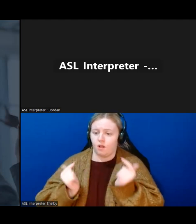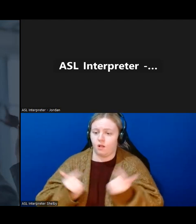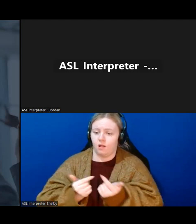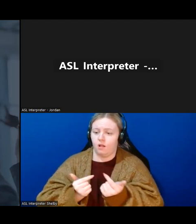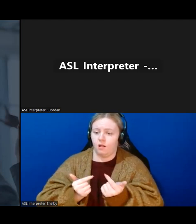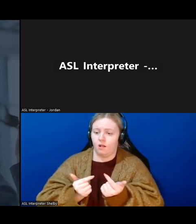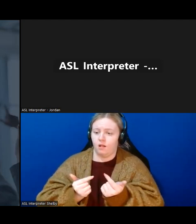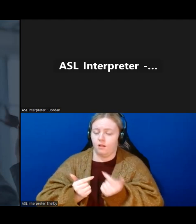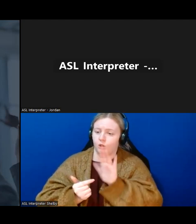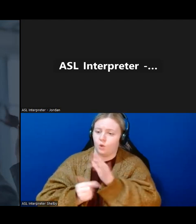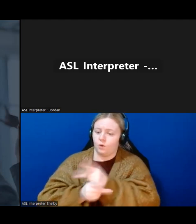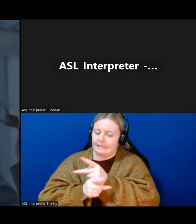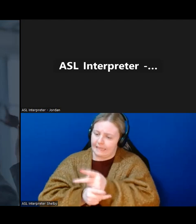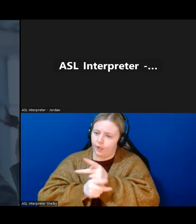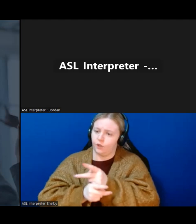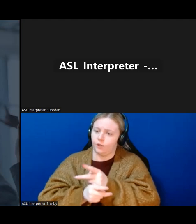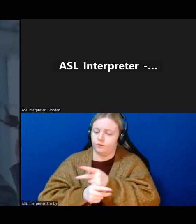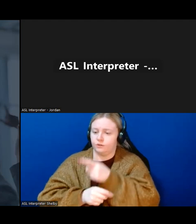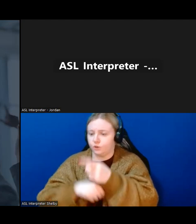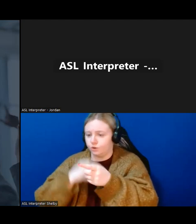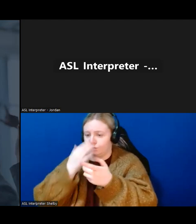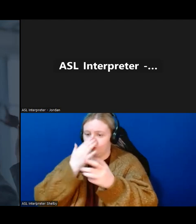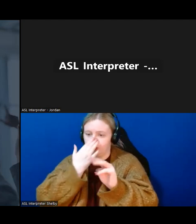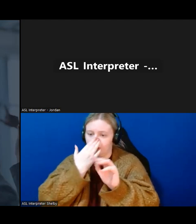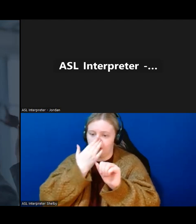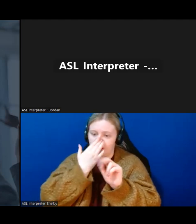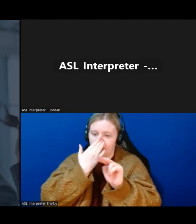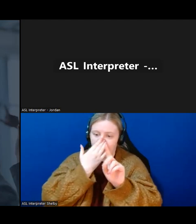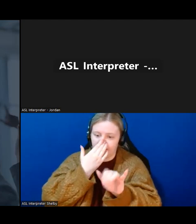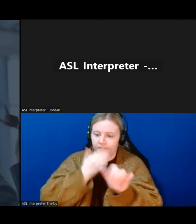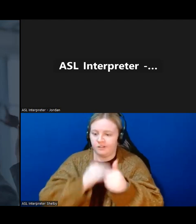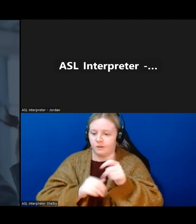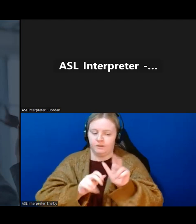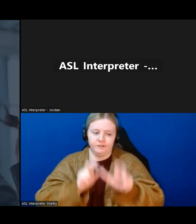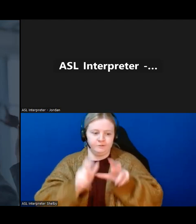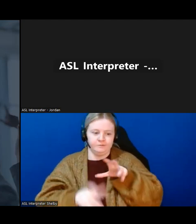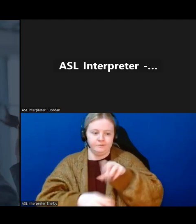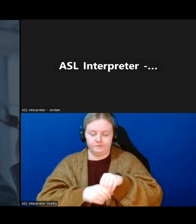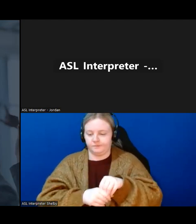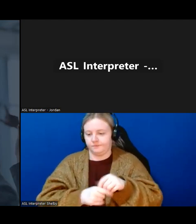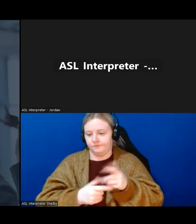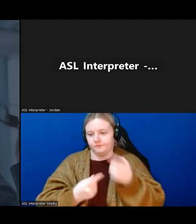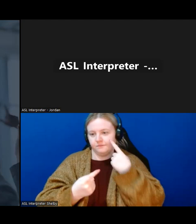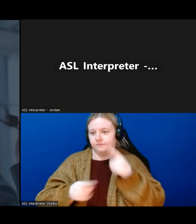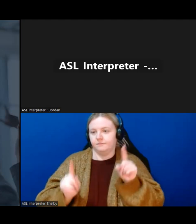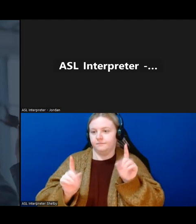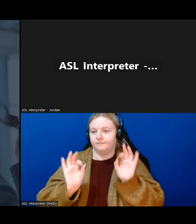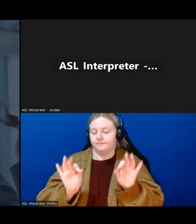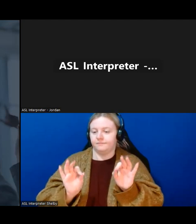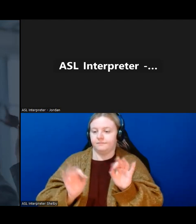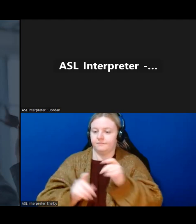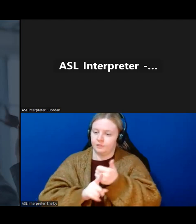obvious care that you and Manny and the others put into it. It's a real win-win, and that empathy and